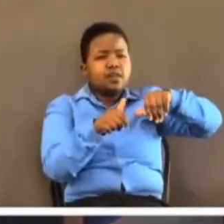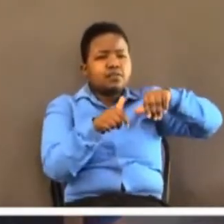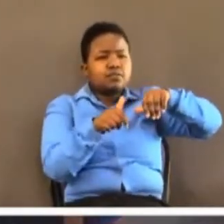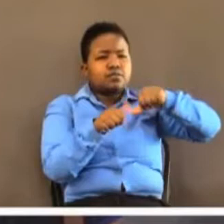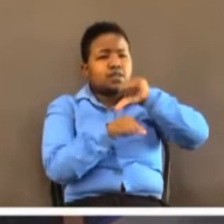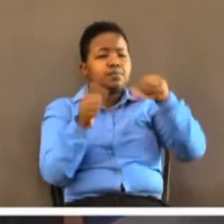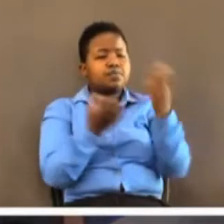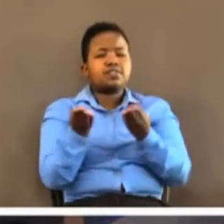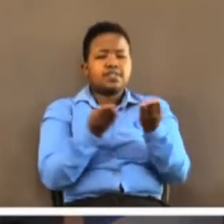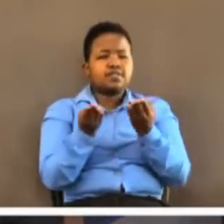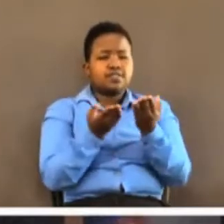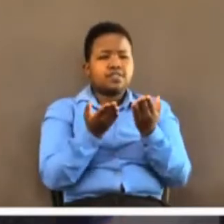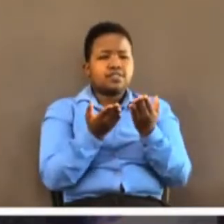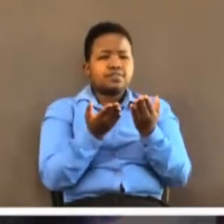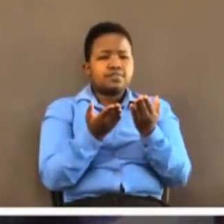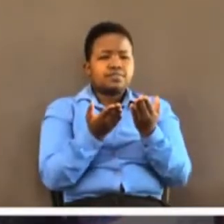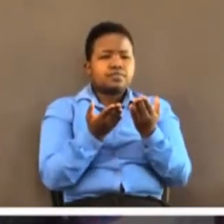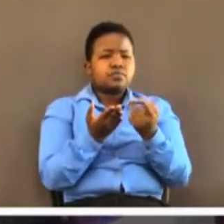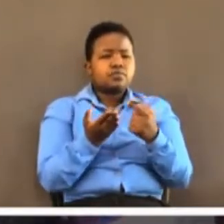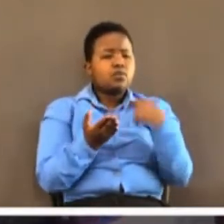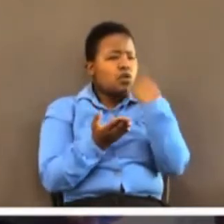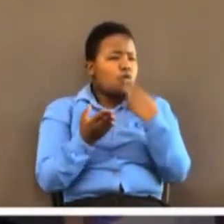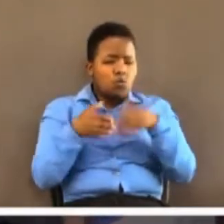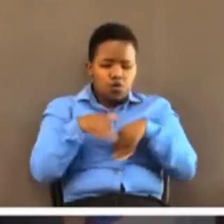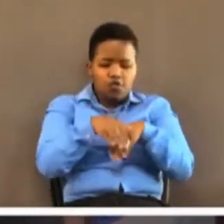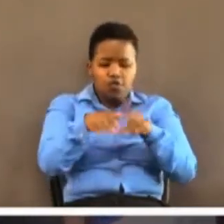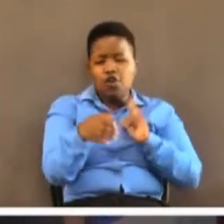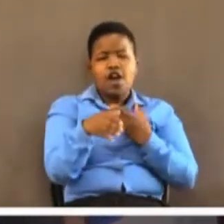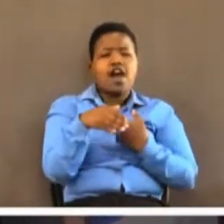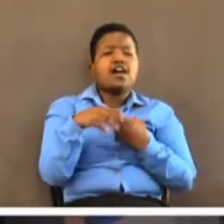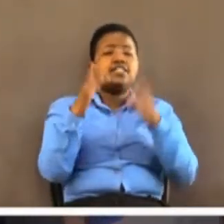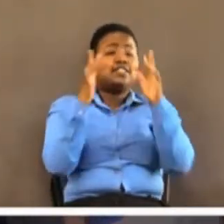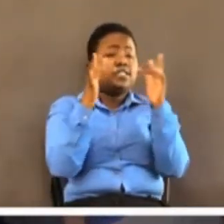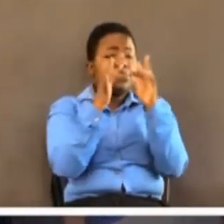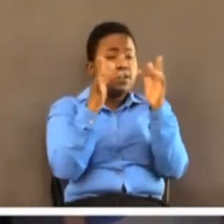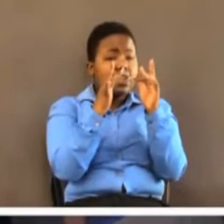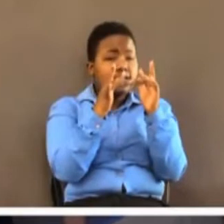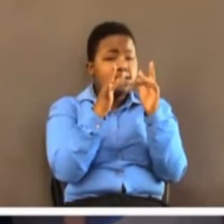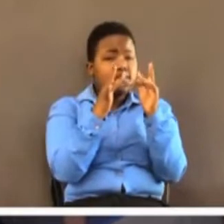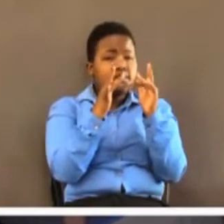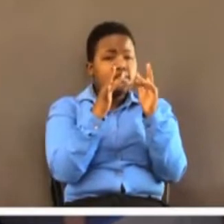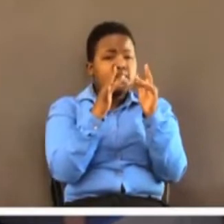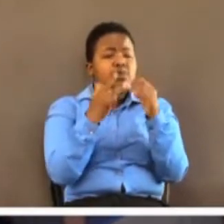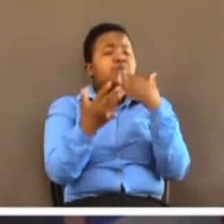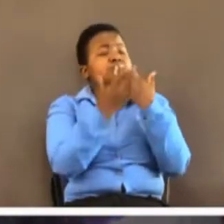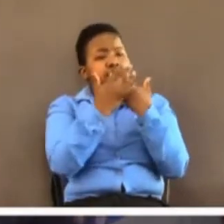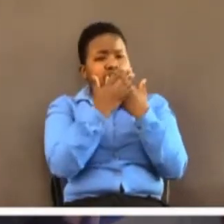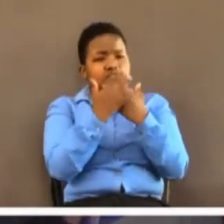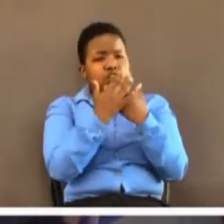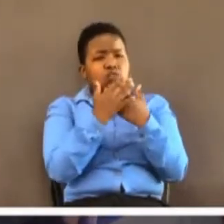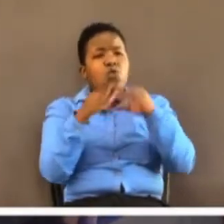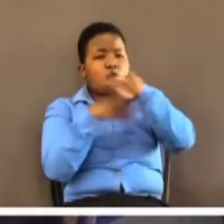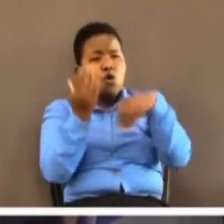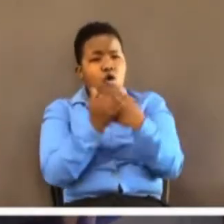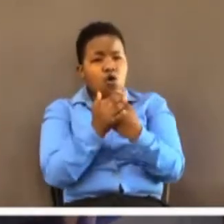together in this way. And those who are following us in our social media platforms, we thank you as well for logging